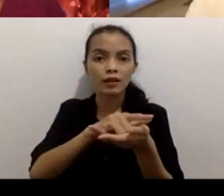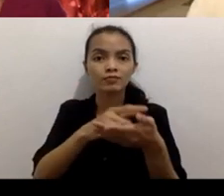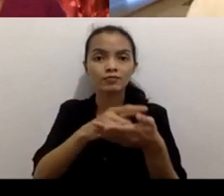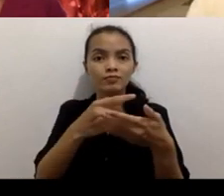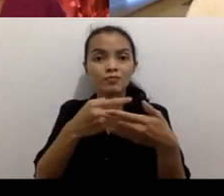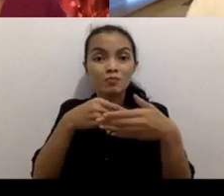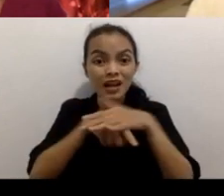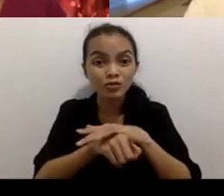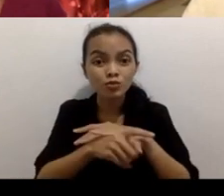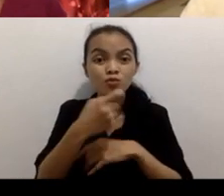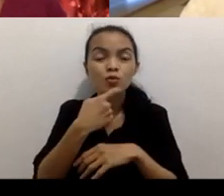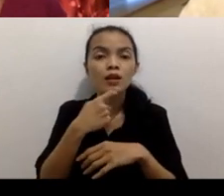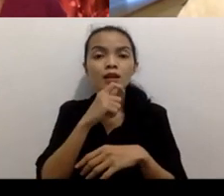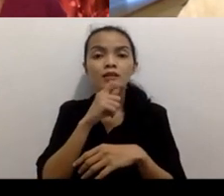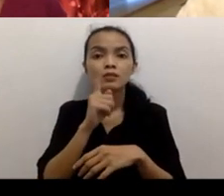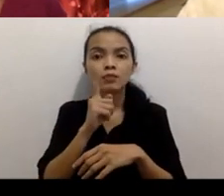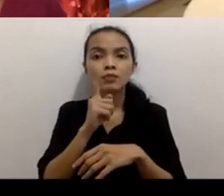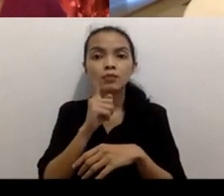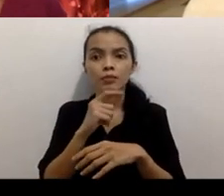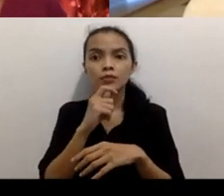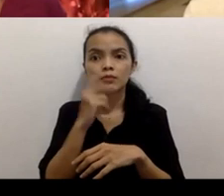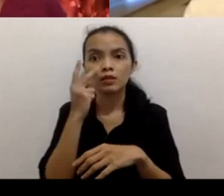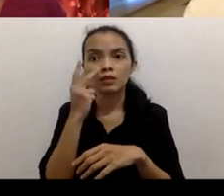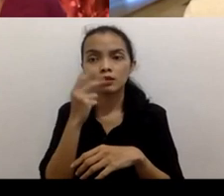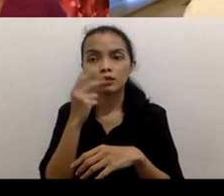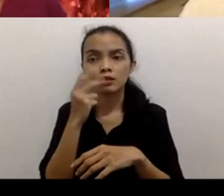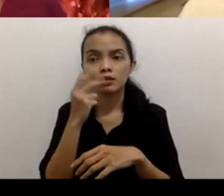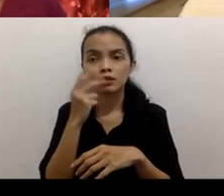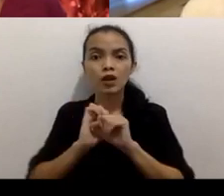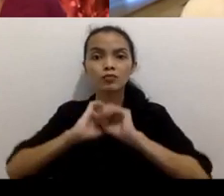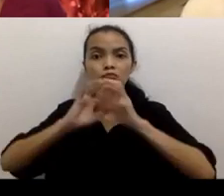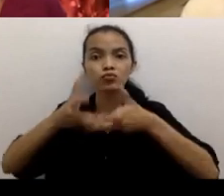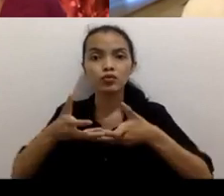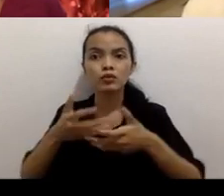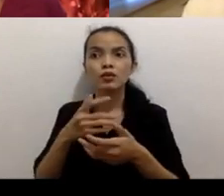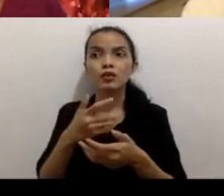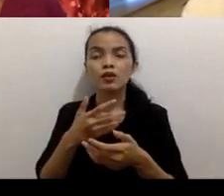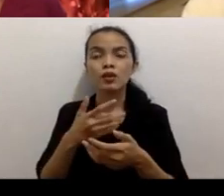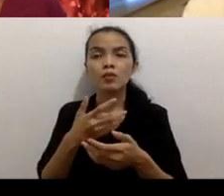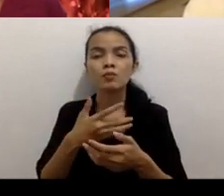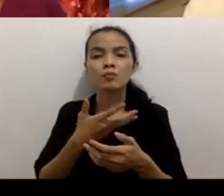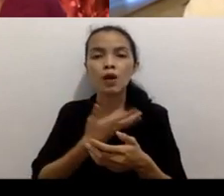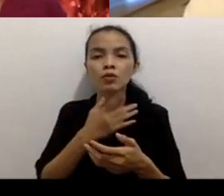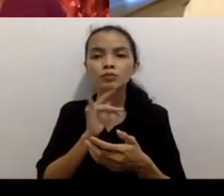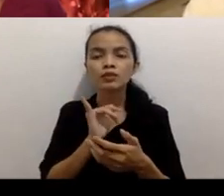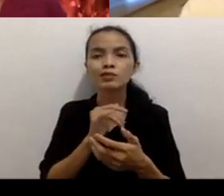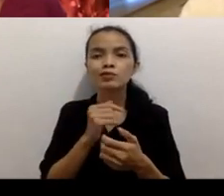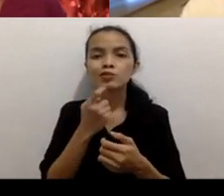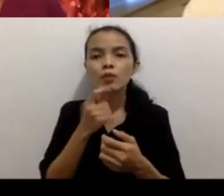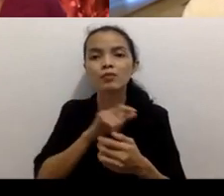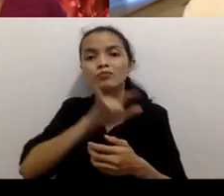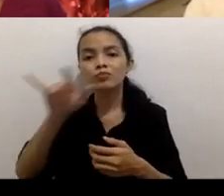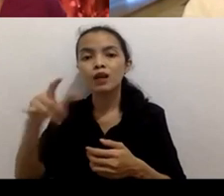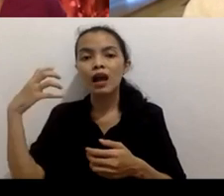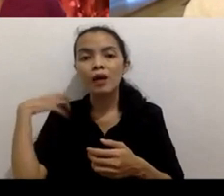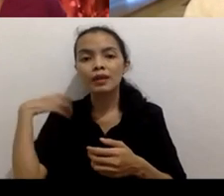it was becoming a global pandemic I knew it would come to to to the U.S. so I decided to stay in order to film uh in New York